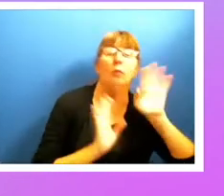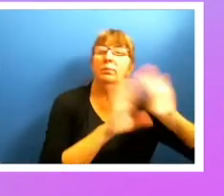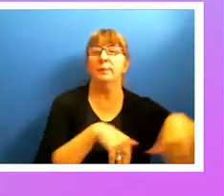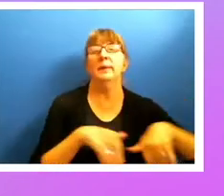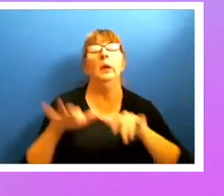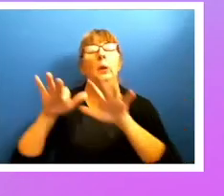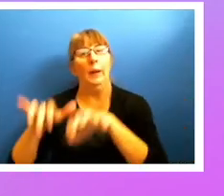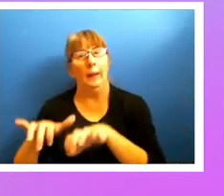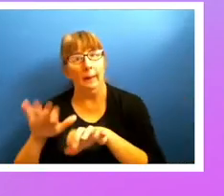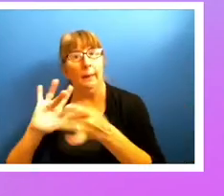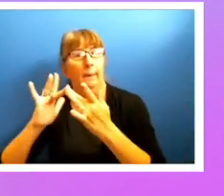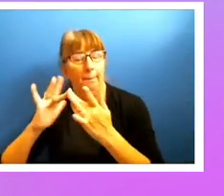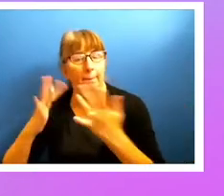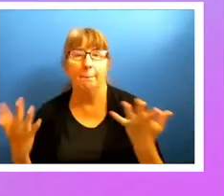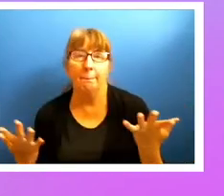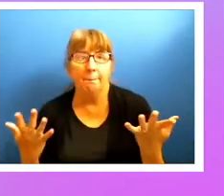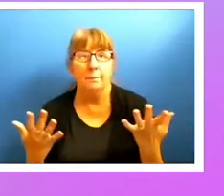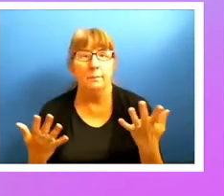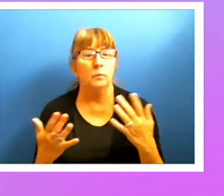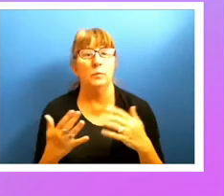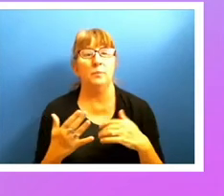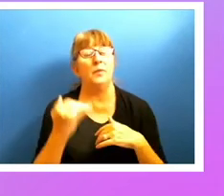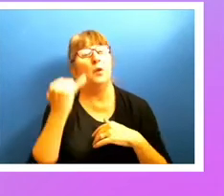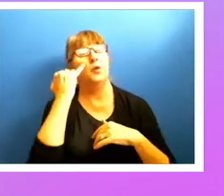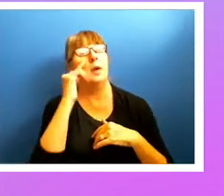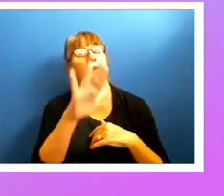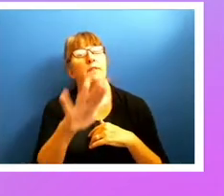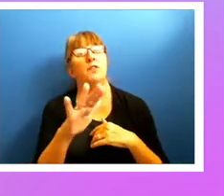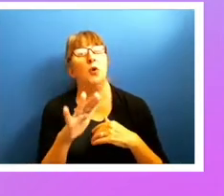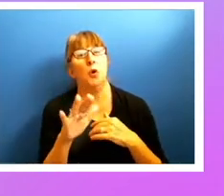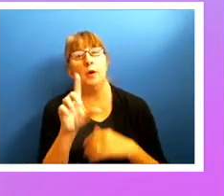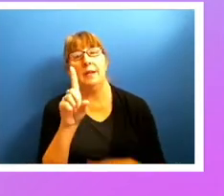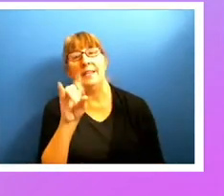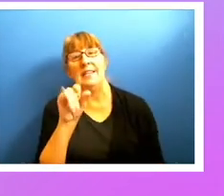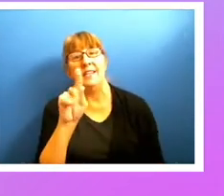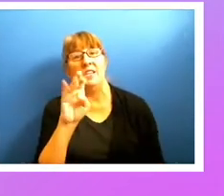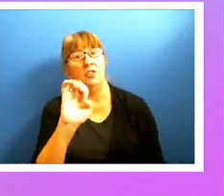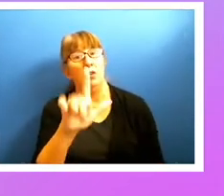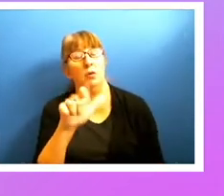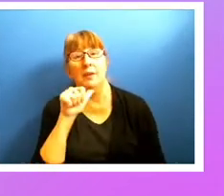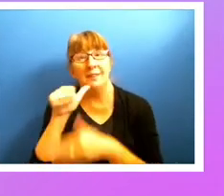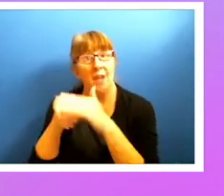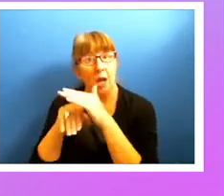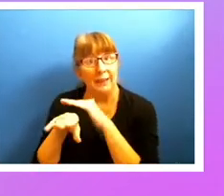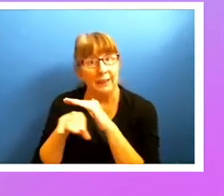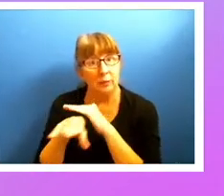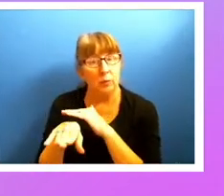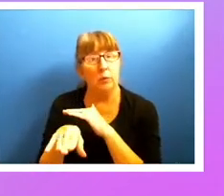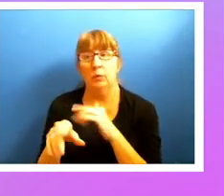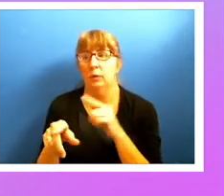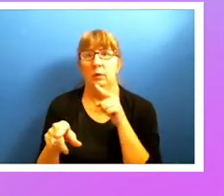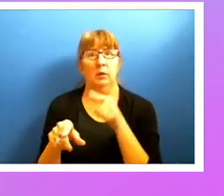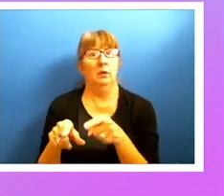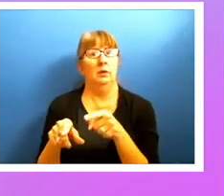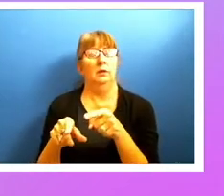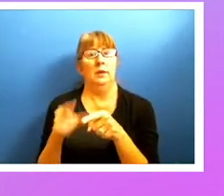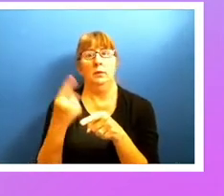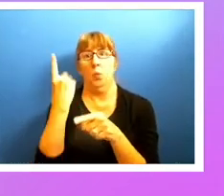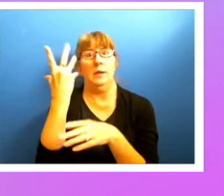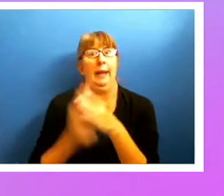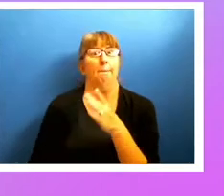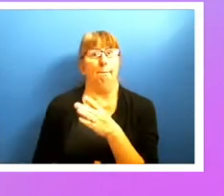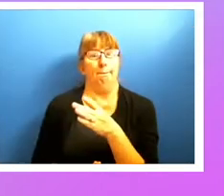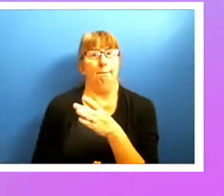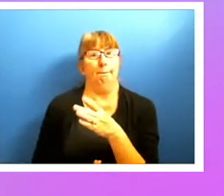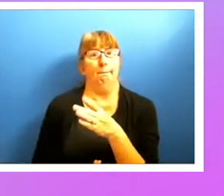So in doing this, if your digital channel is not accessible, obviously you've got a large hole in the organization. And one of the biggest holes